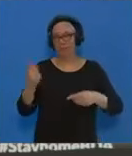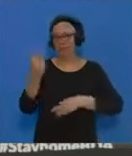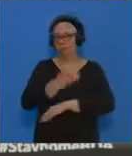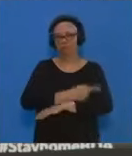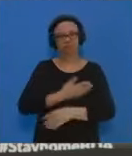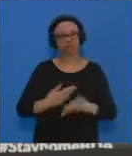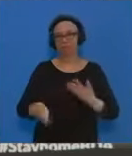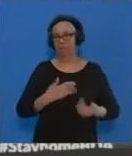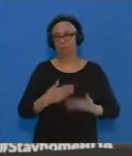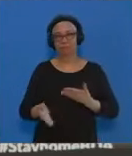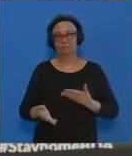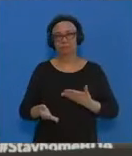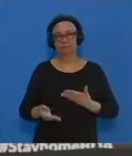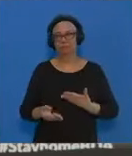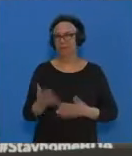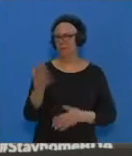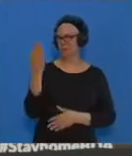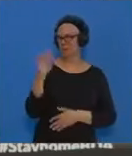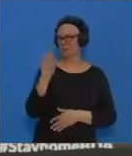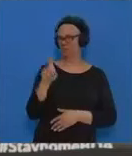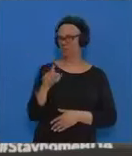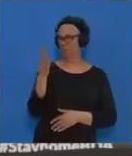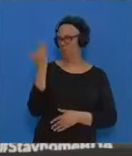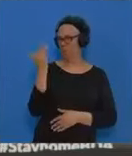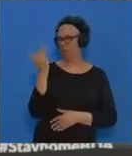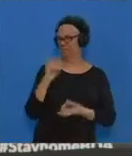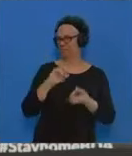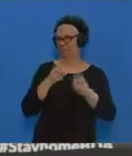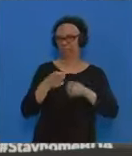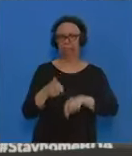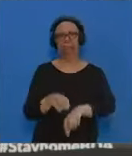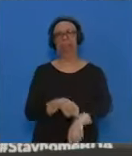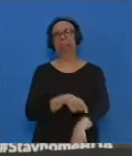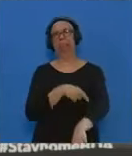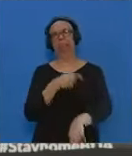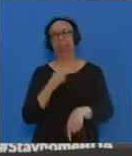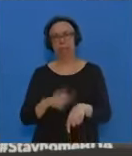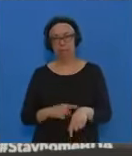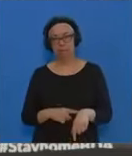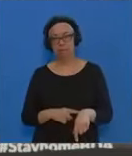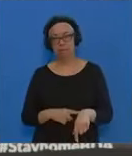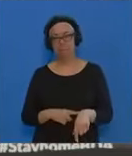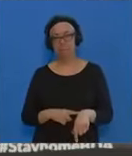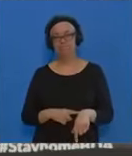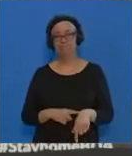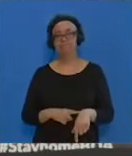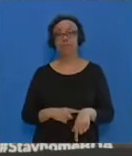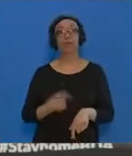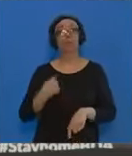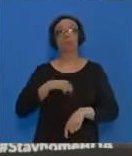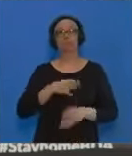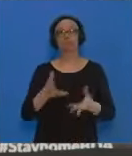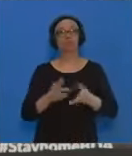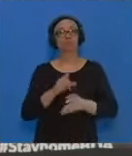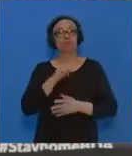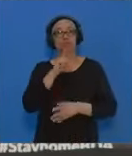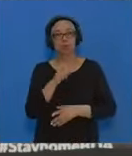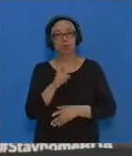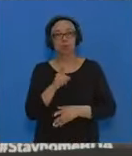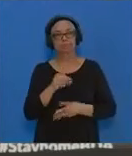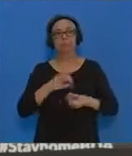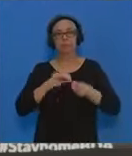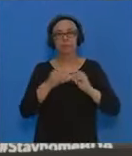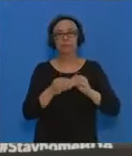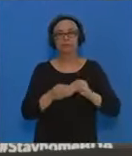The question is, why did this change take so long? The fact that we wanted to ensure that where we had the number of discount days